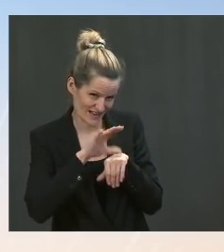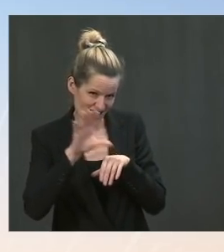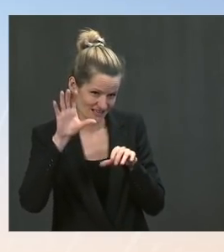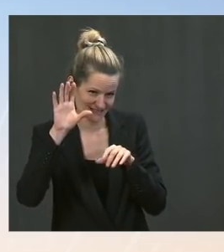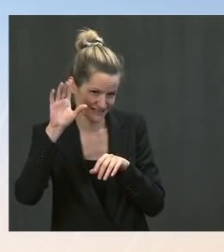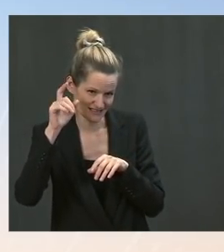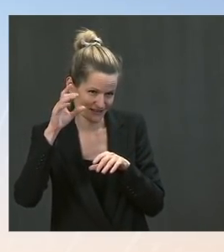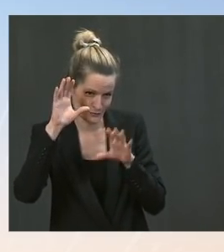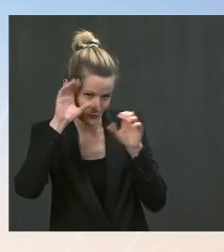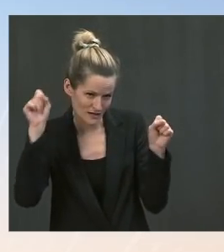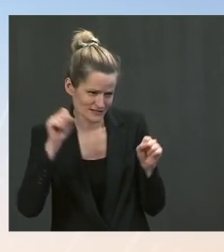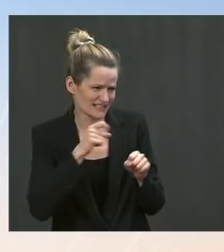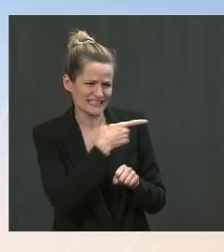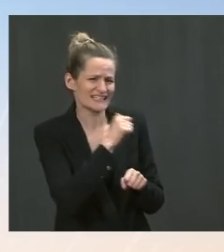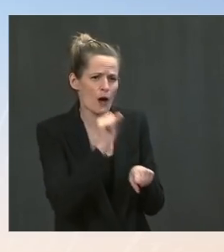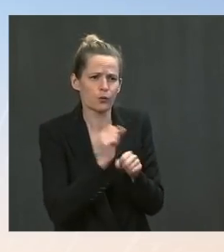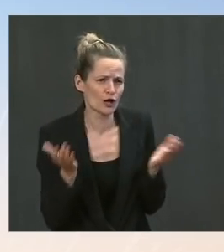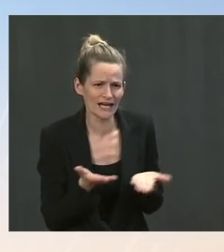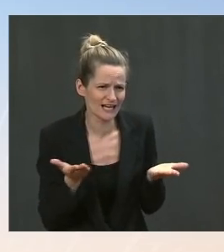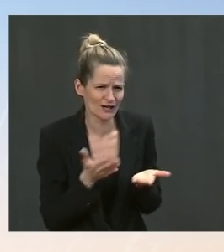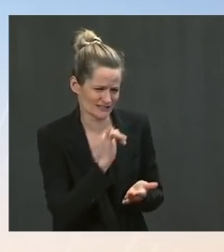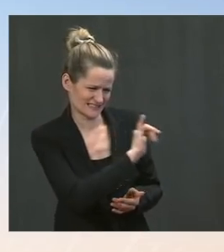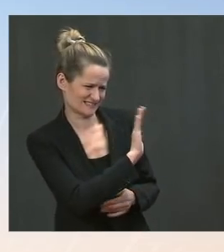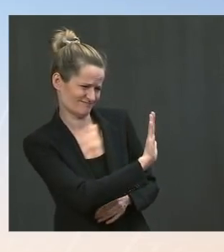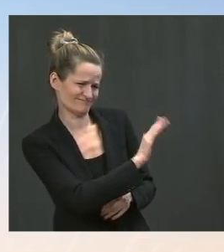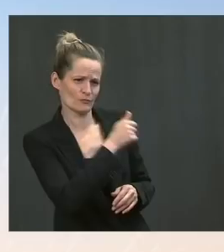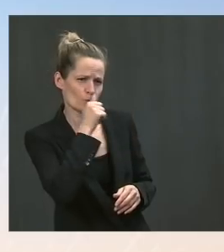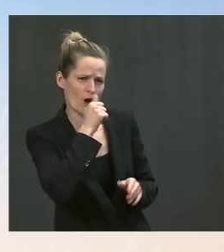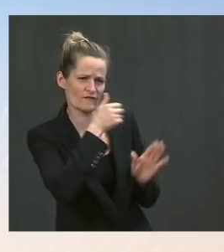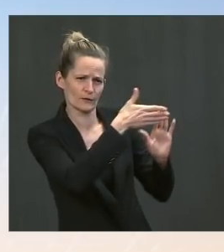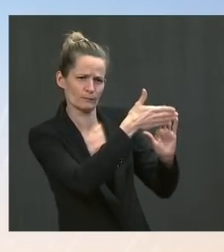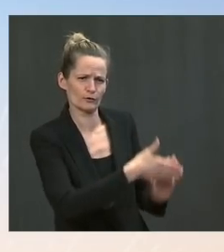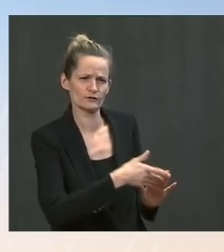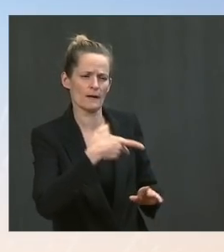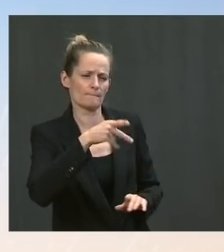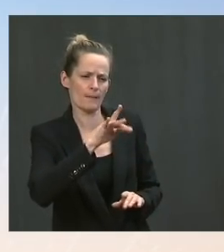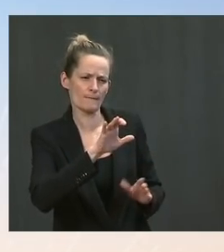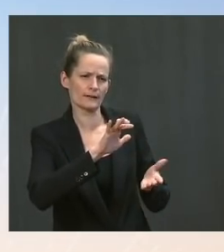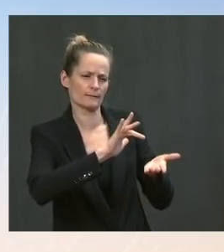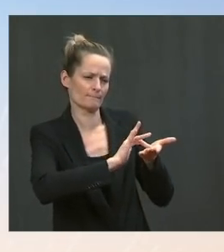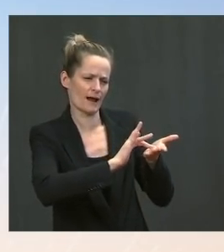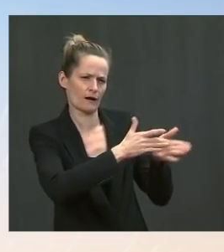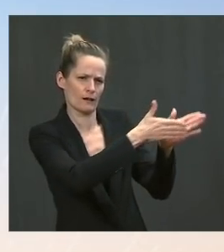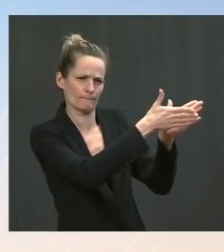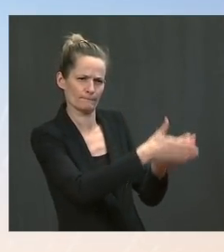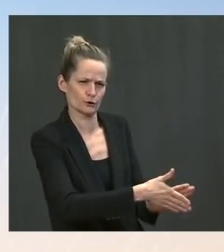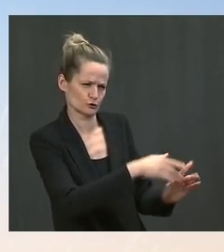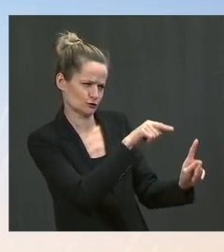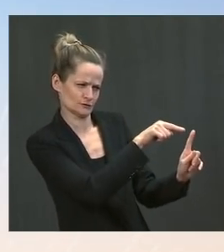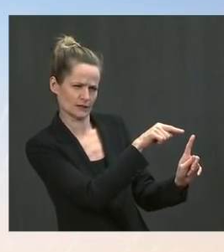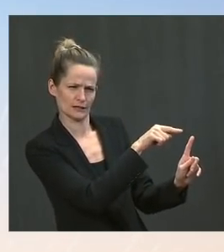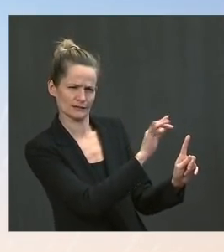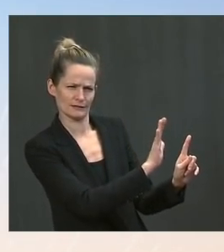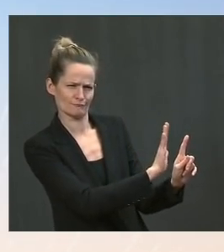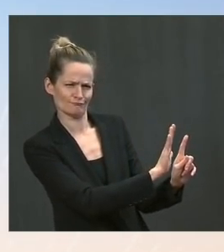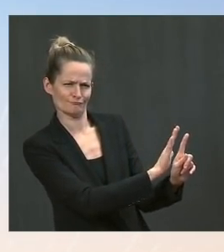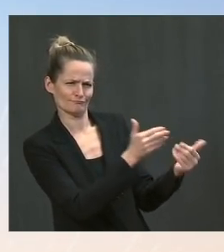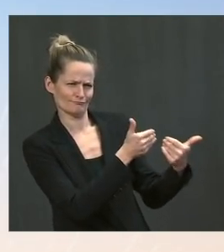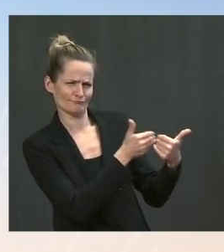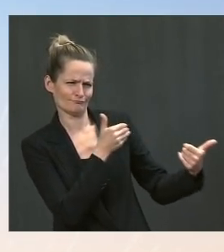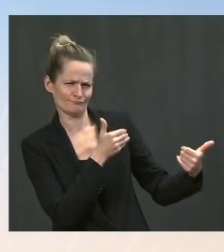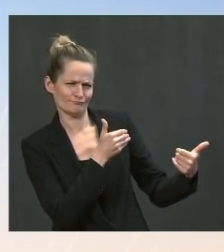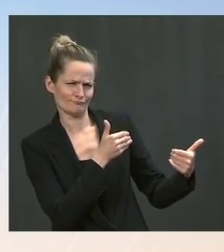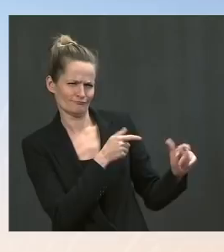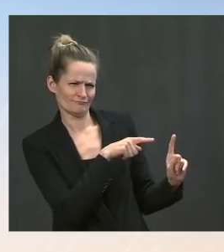doesn't work here. He's a private citizen and a medical ex a public health expert. But a lot of public health experts are out there speaking and good for them.